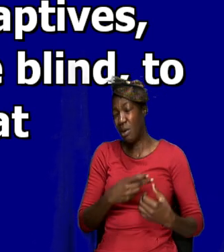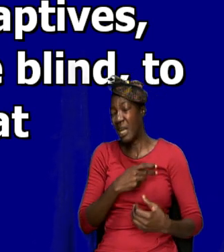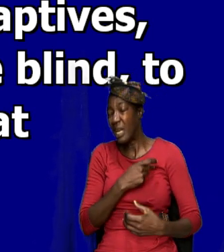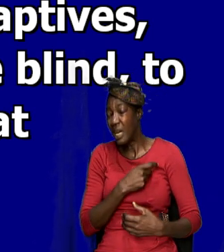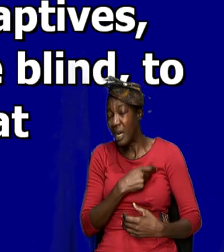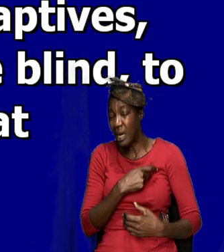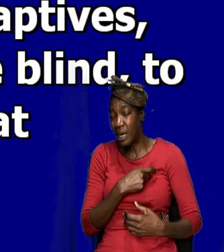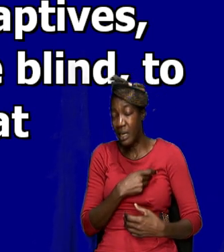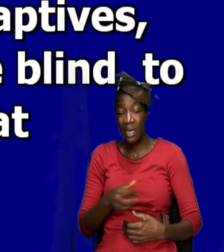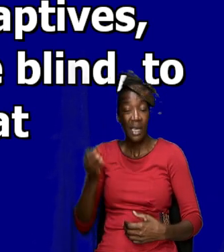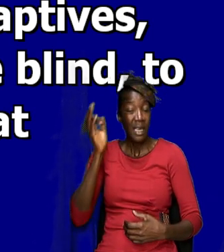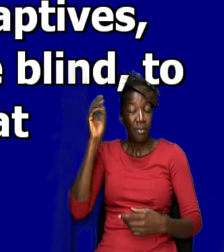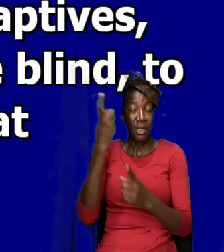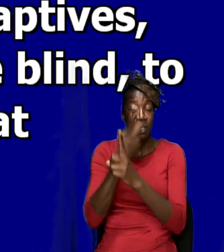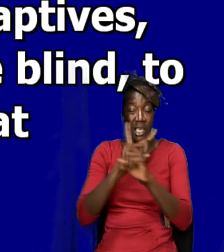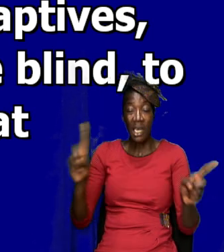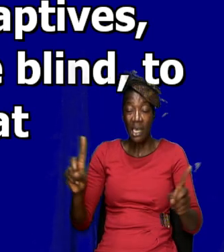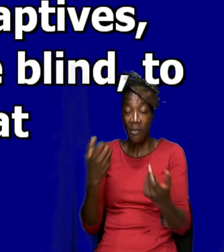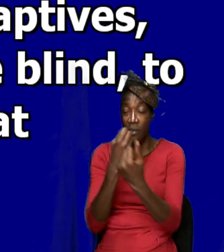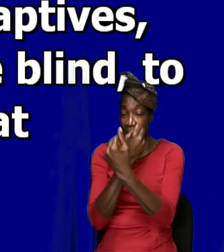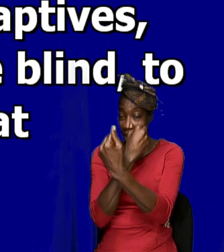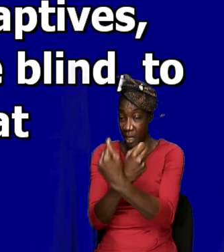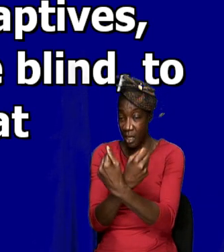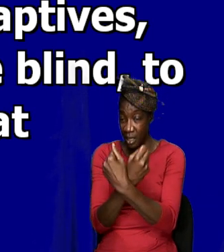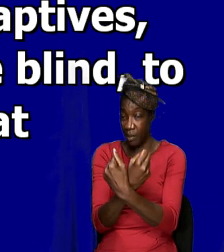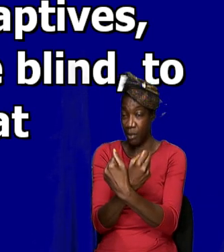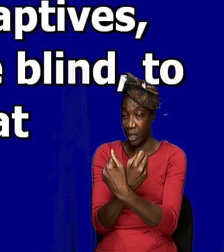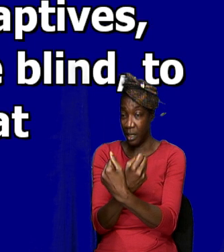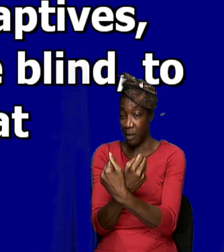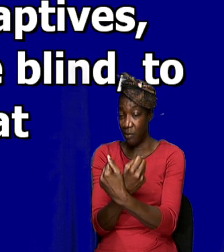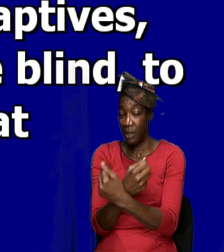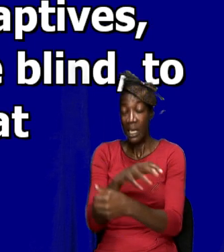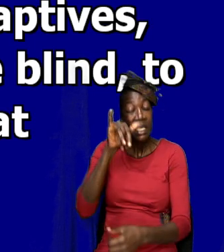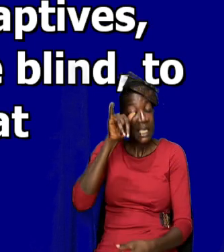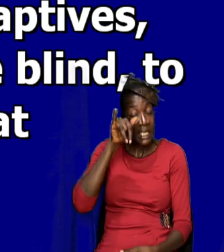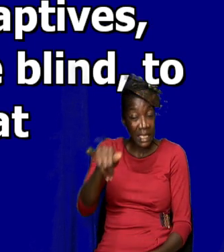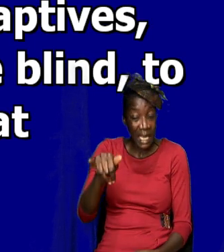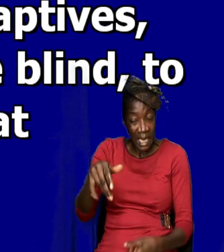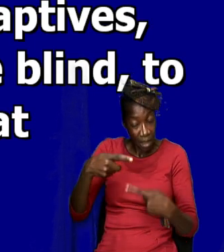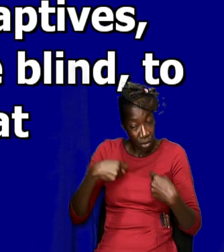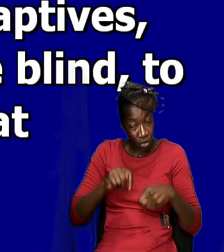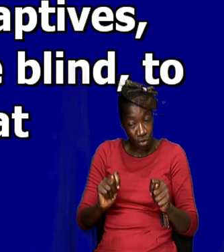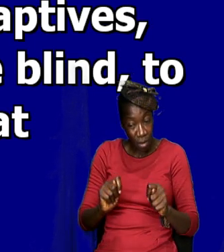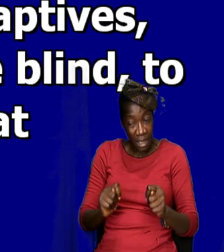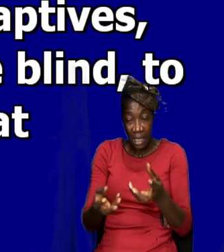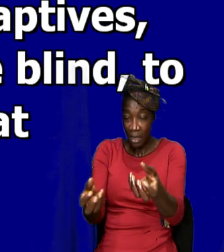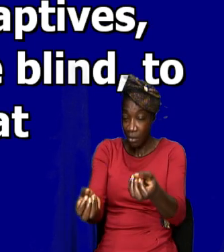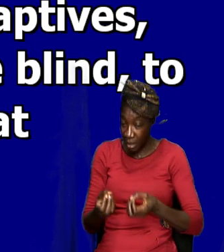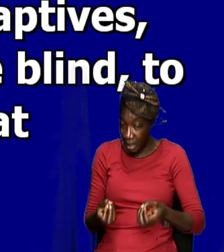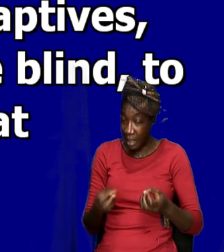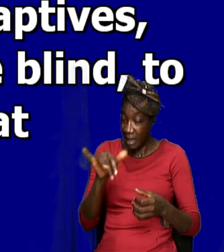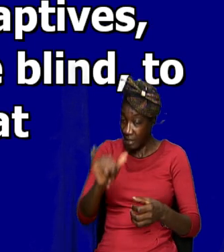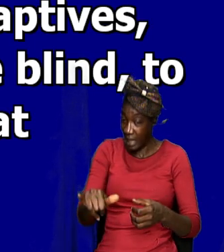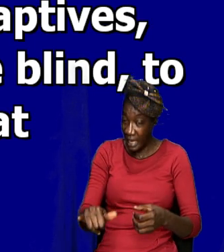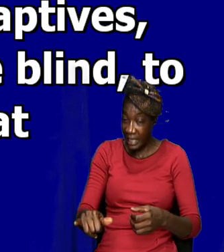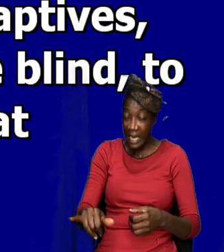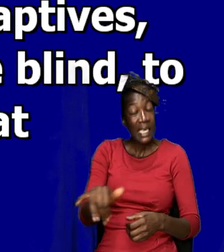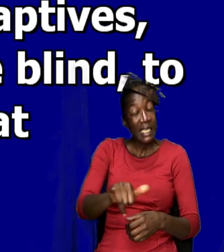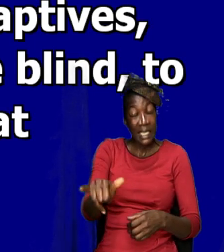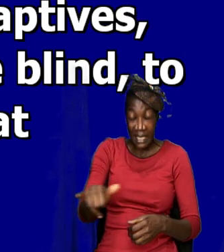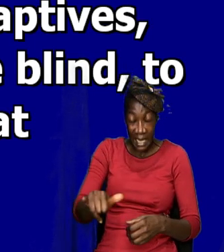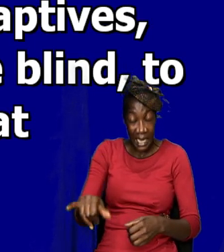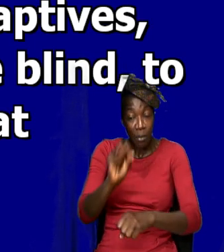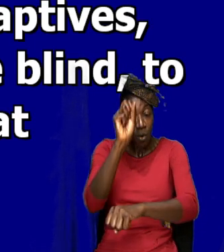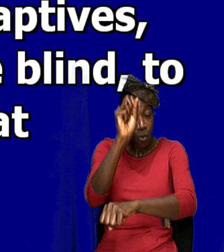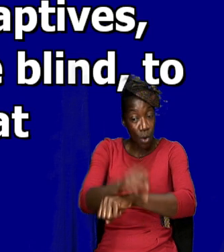of preaching deliverance to the captive, he is still trying to accomplish that said mandate